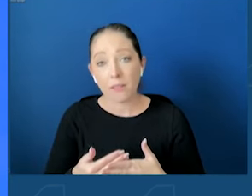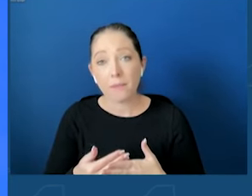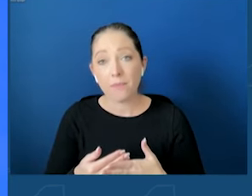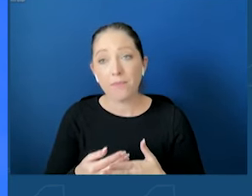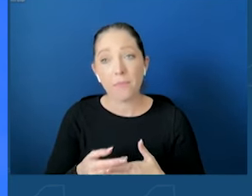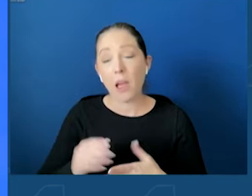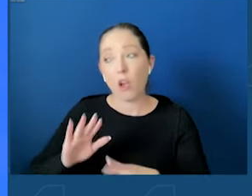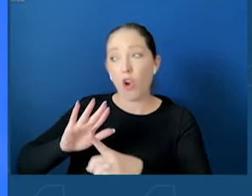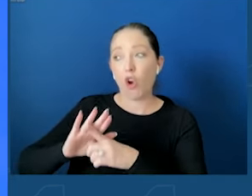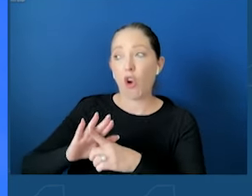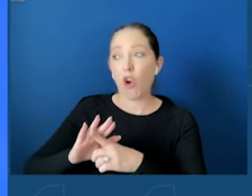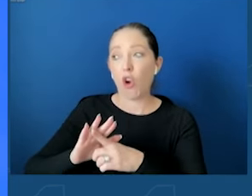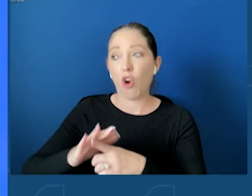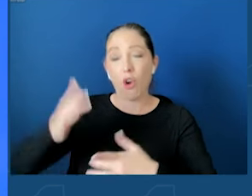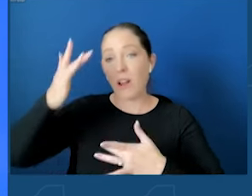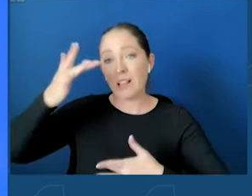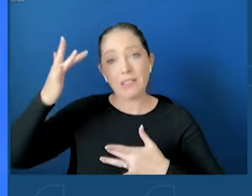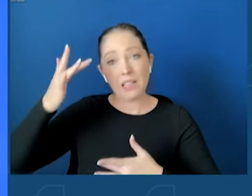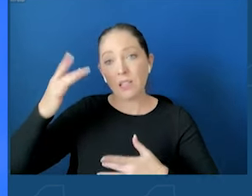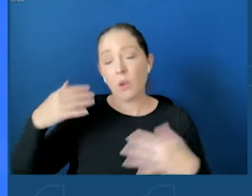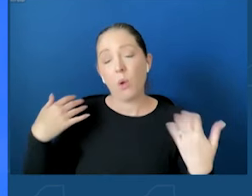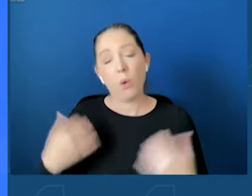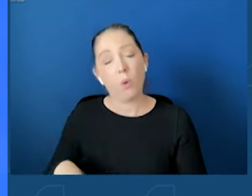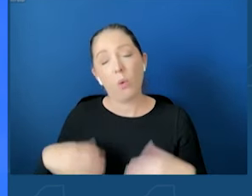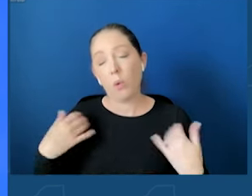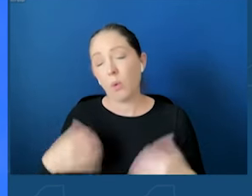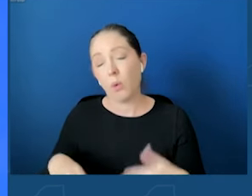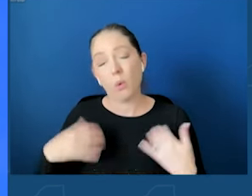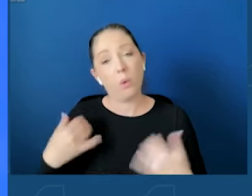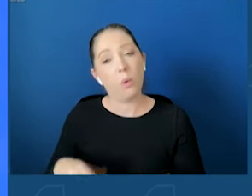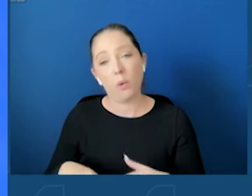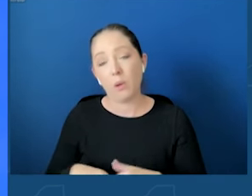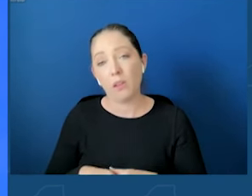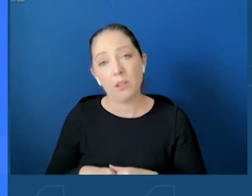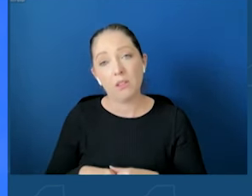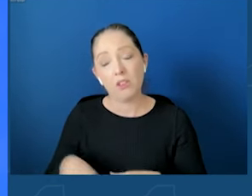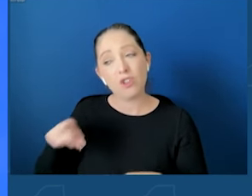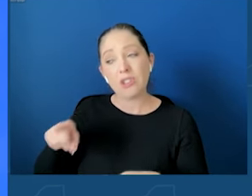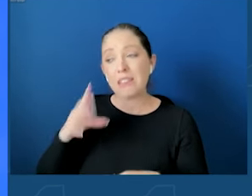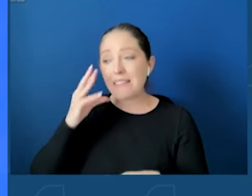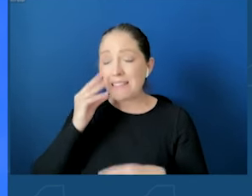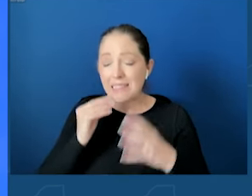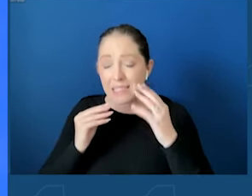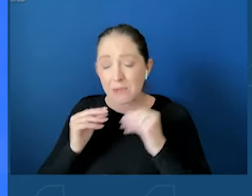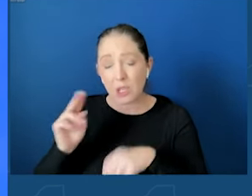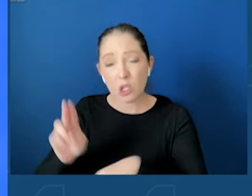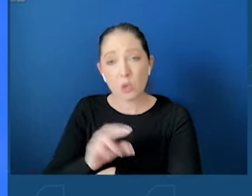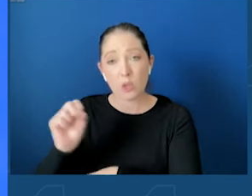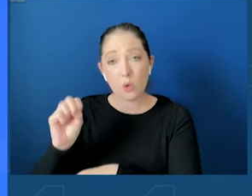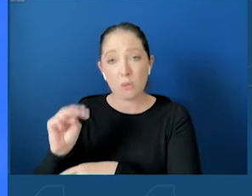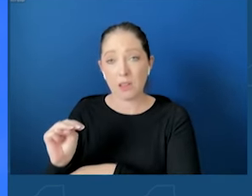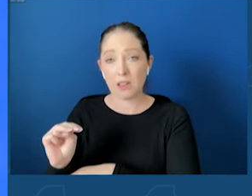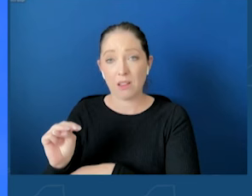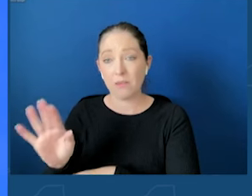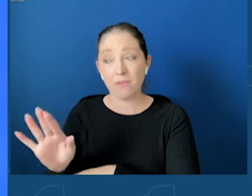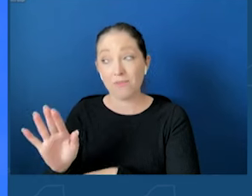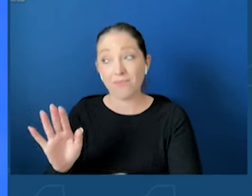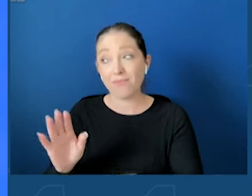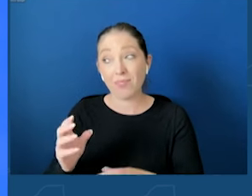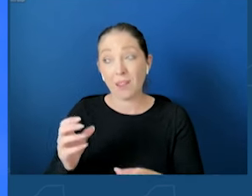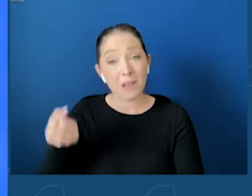and what she experienced while she was using social media. Many families, though, aren't as lucky as we are.